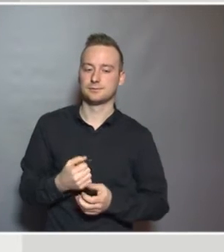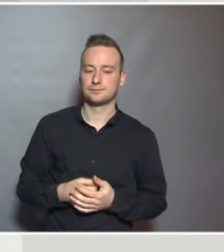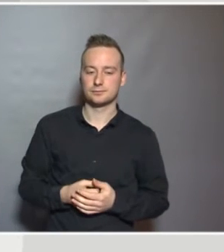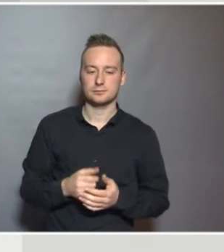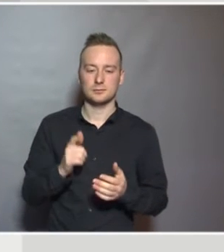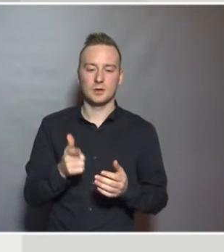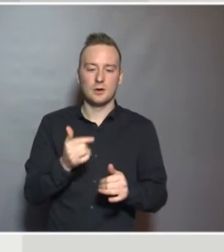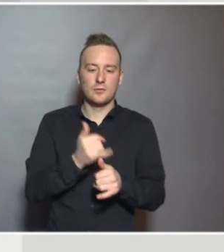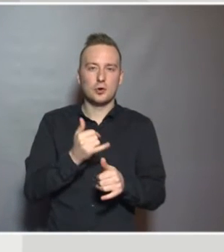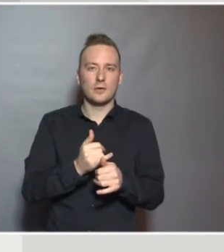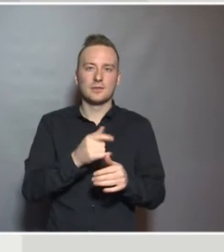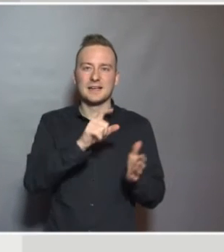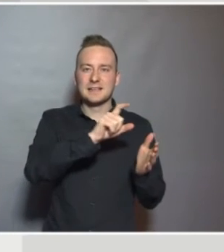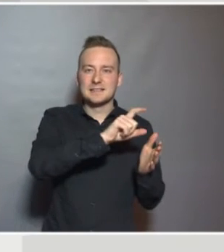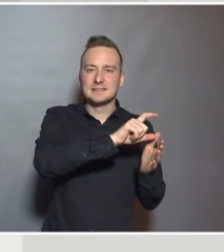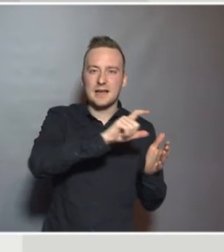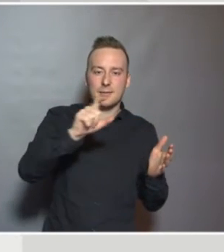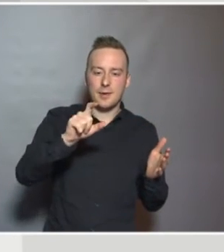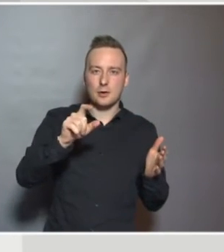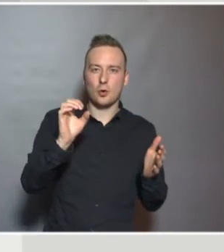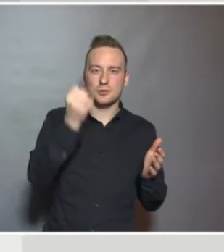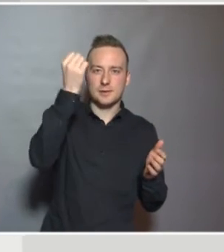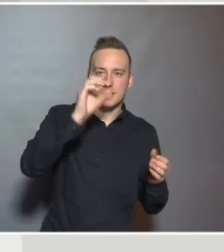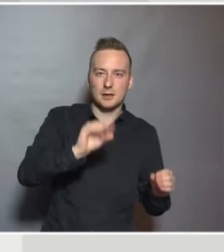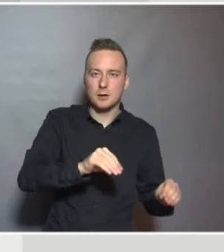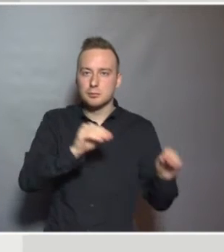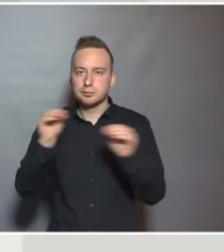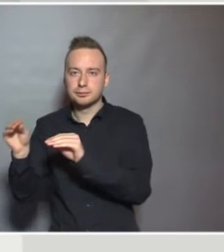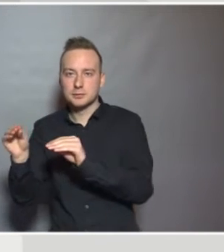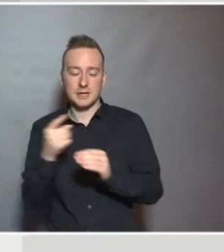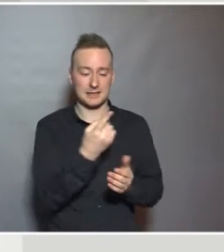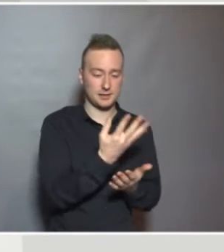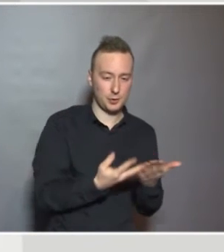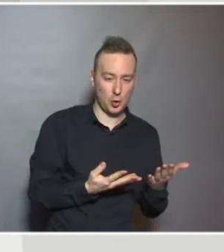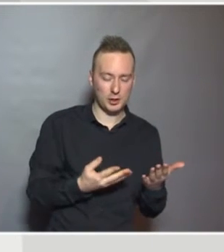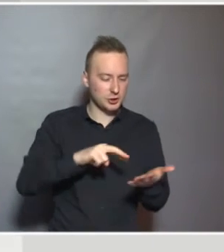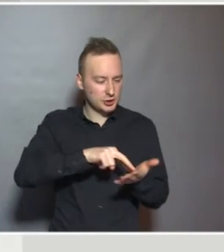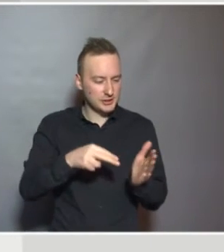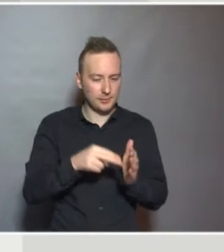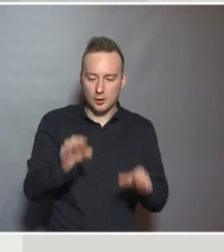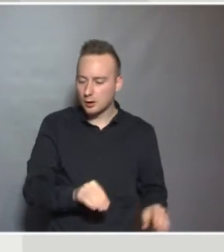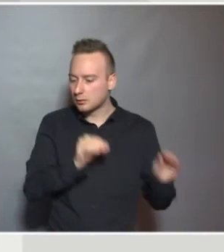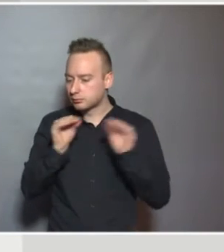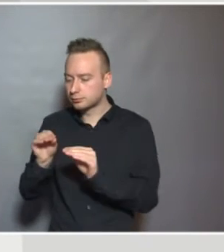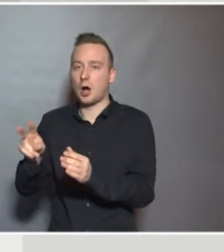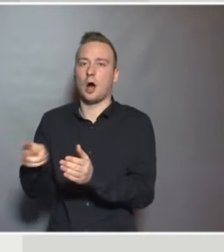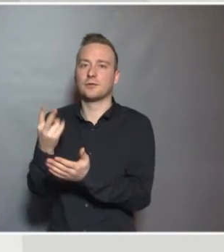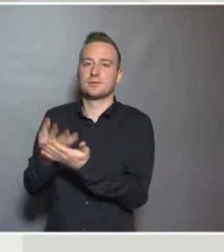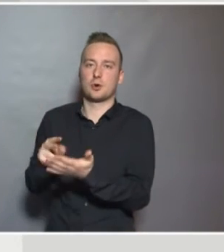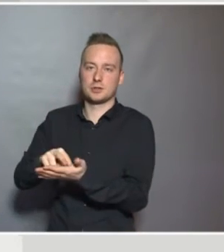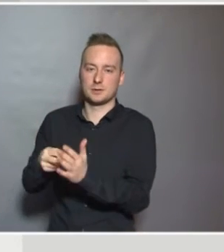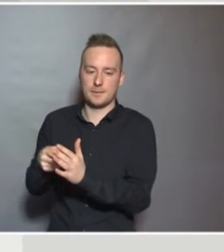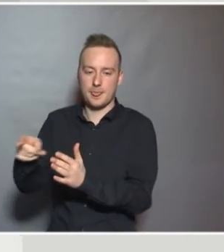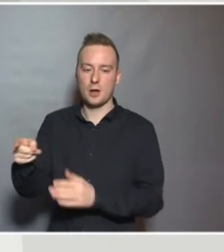transplanting terms and concepts from one language system to another. And I use the word